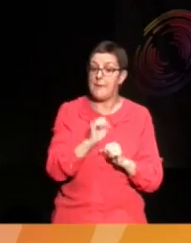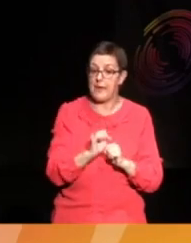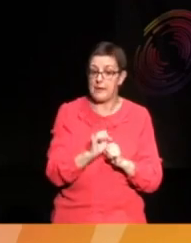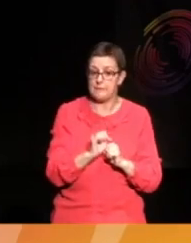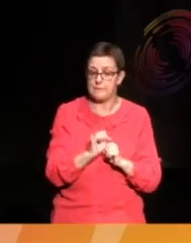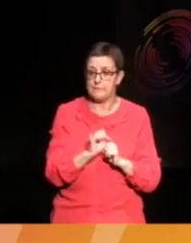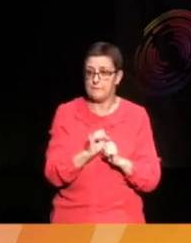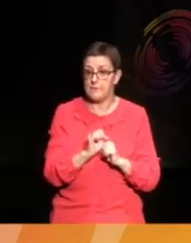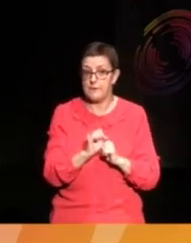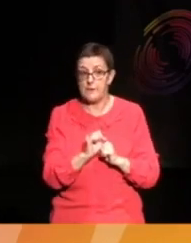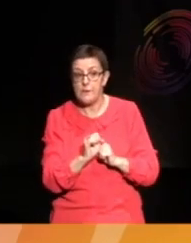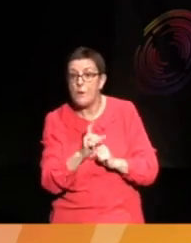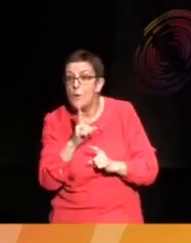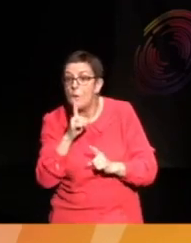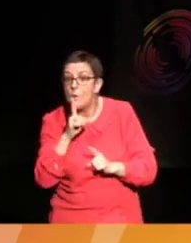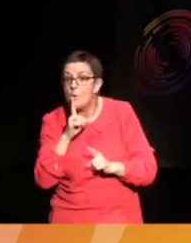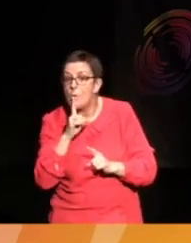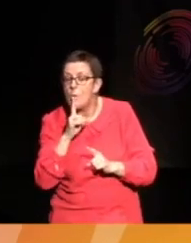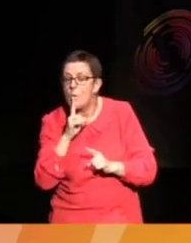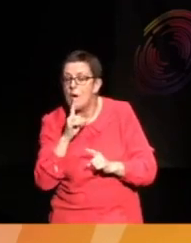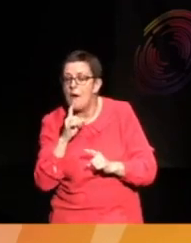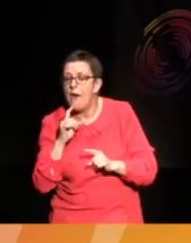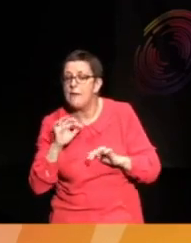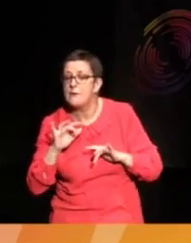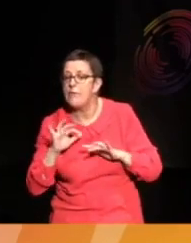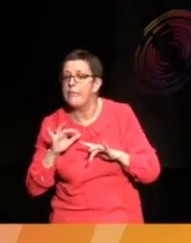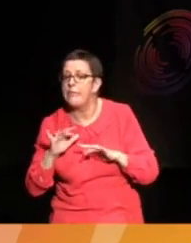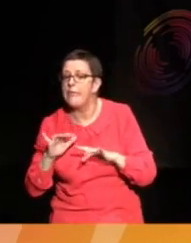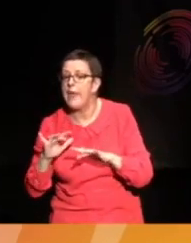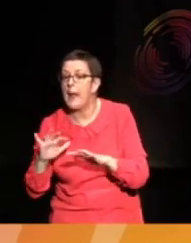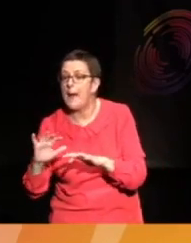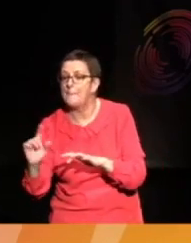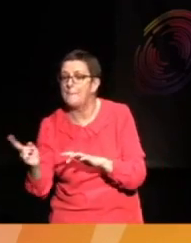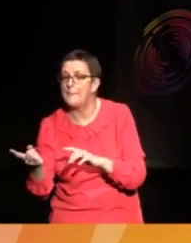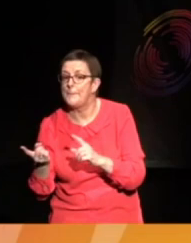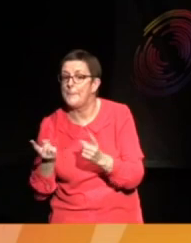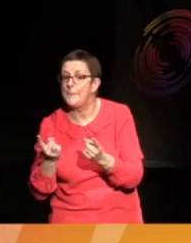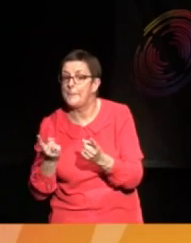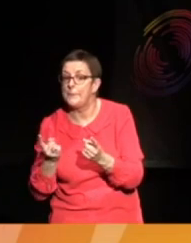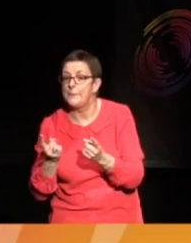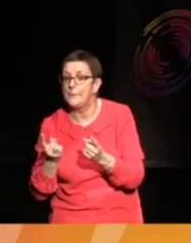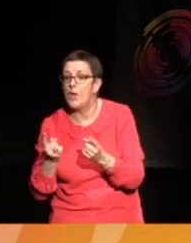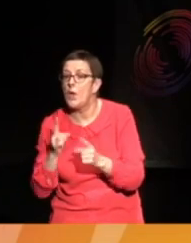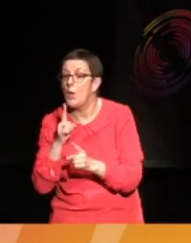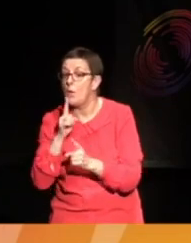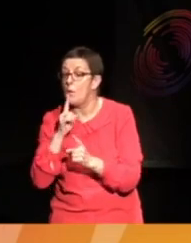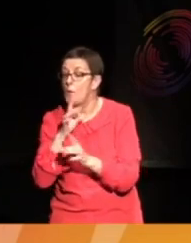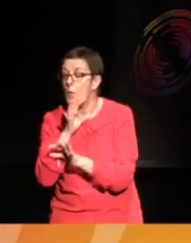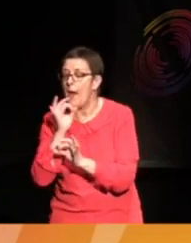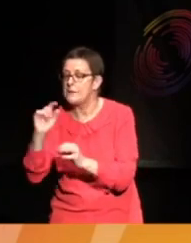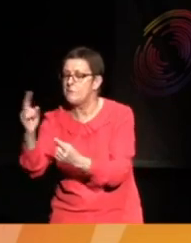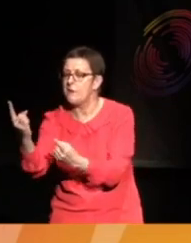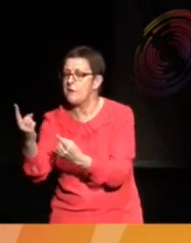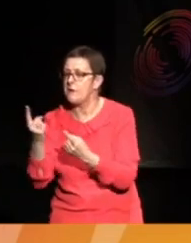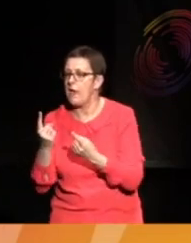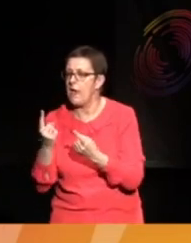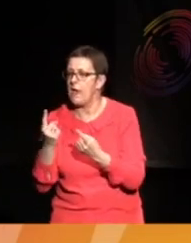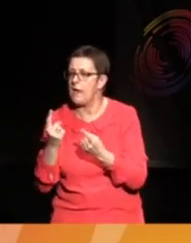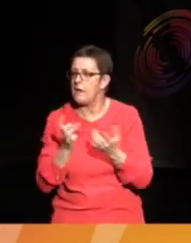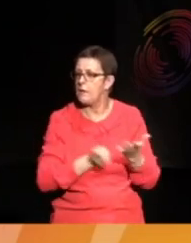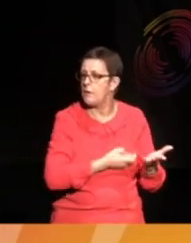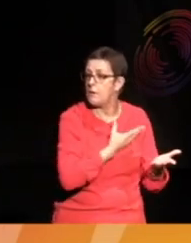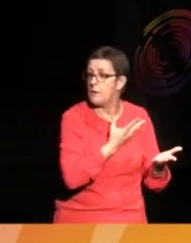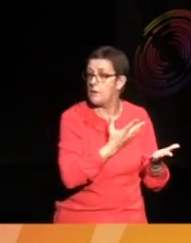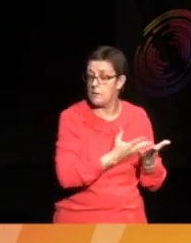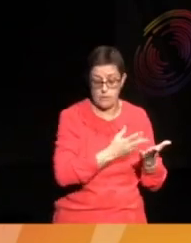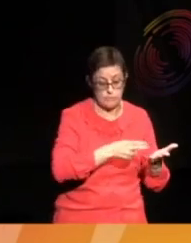Quietly they come. Today, the quiet men came. They banned poetry